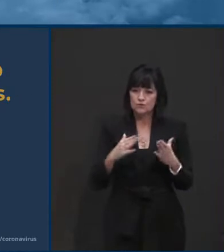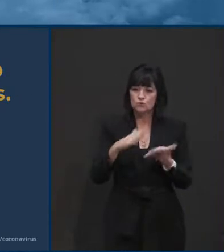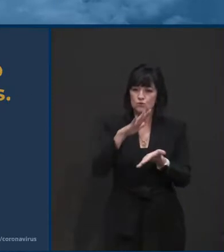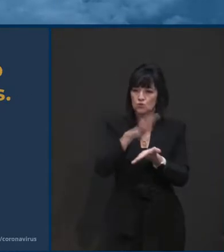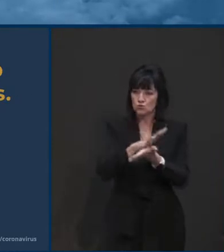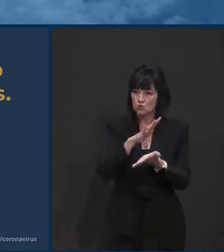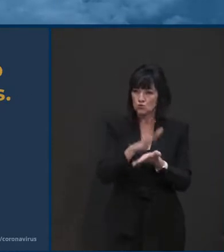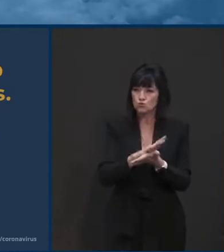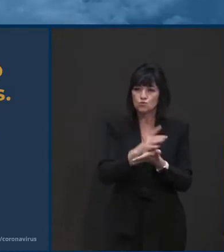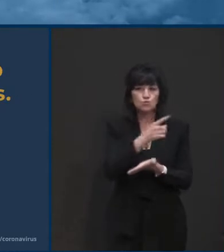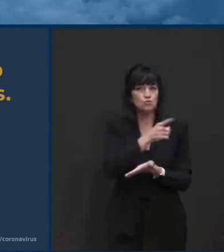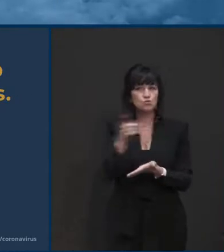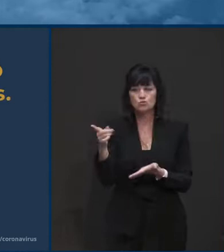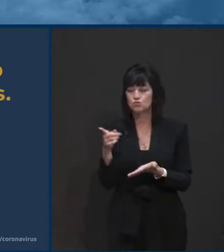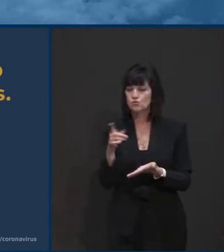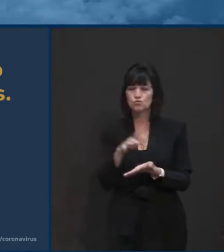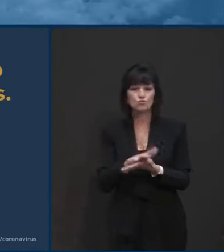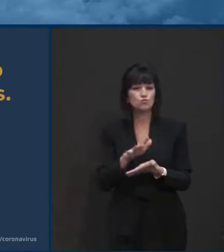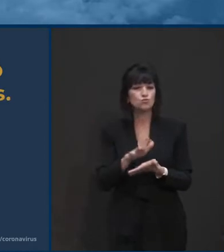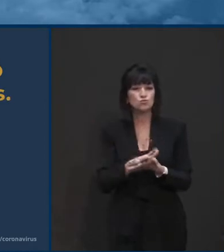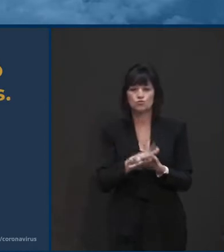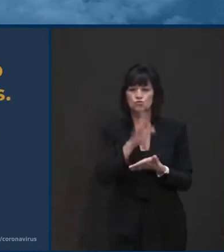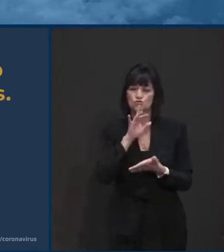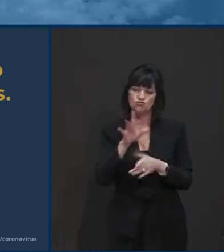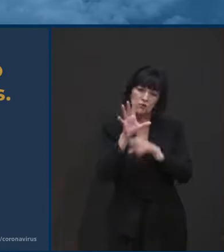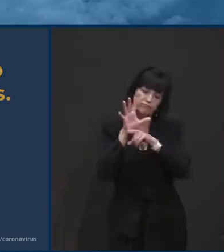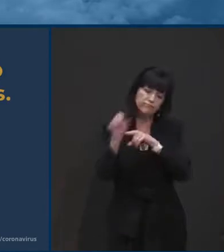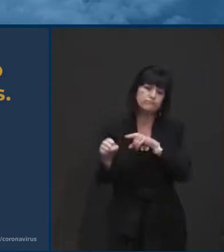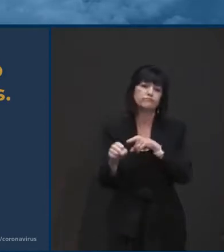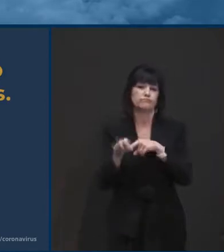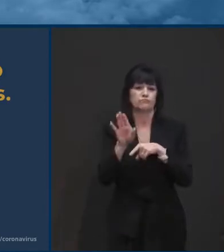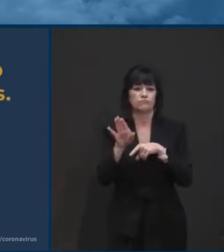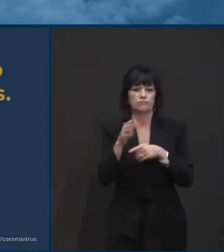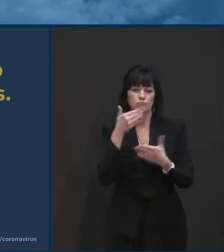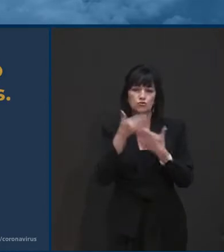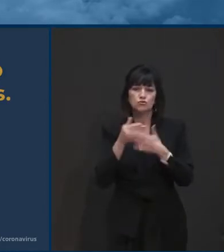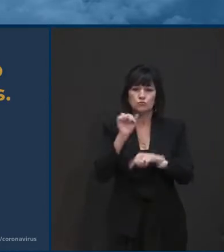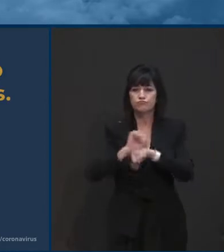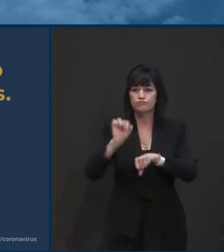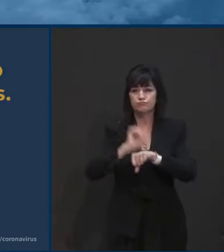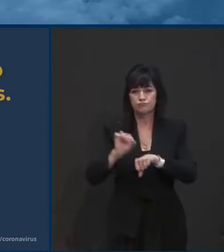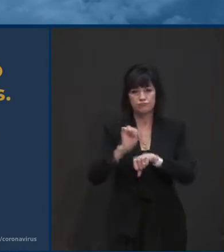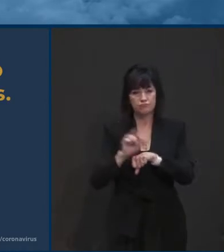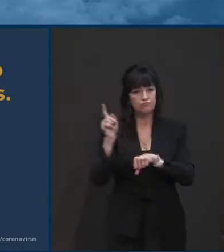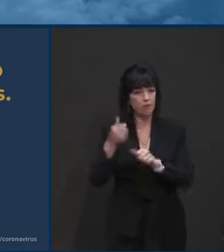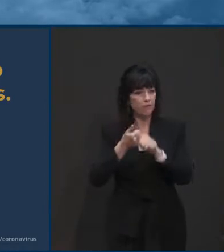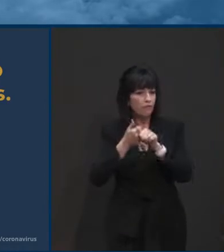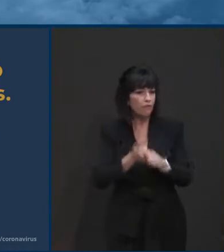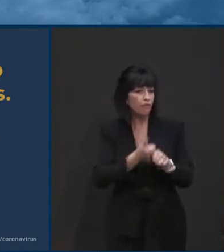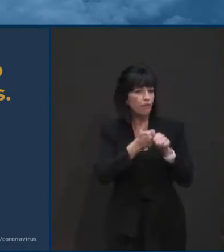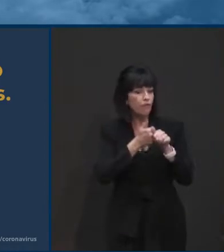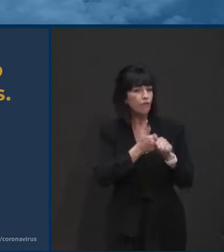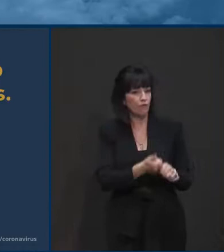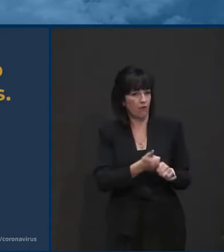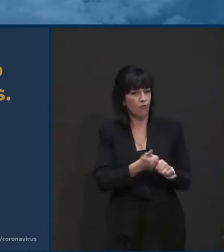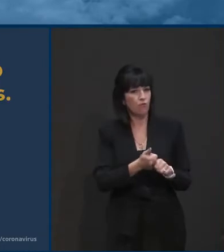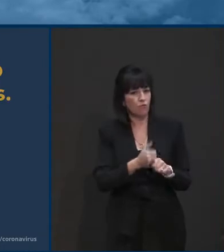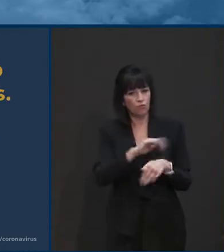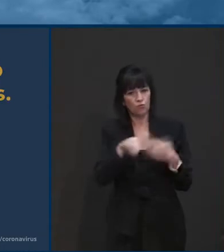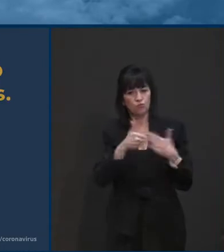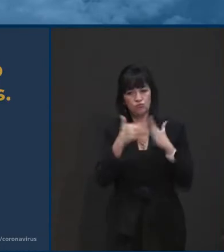provide remote instruction, provide in, in-person instruction to follow all the restrictions, to do all the administrative